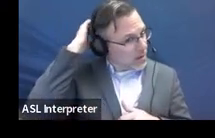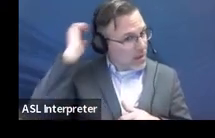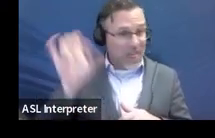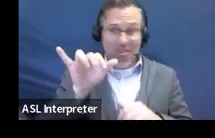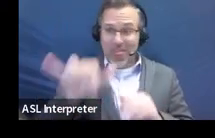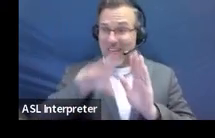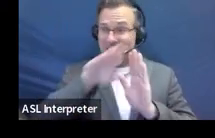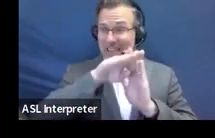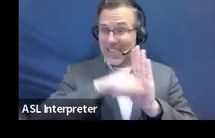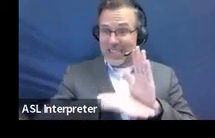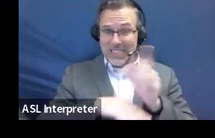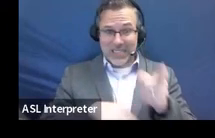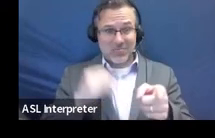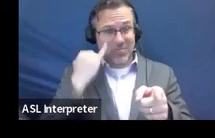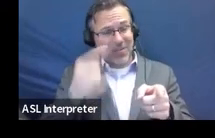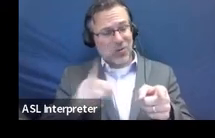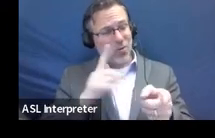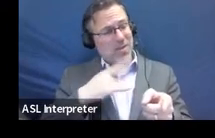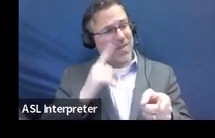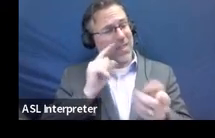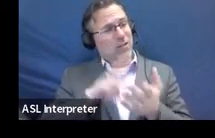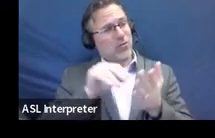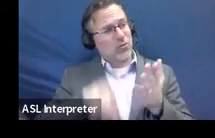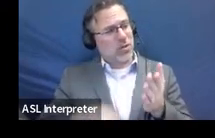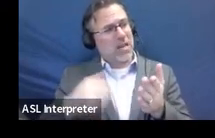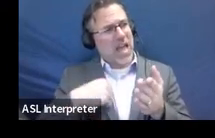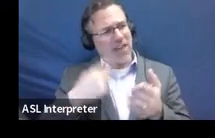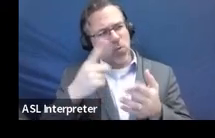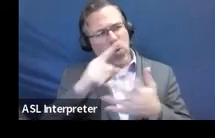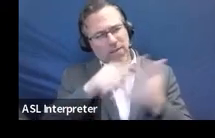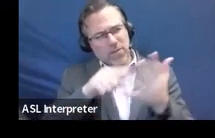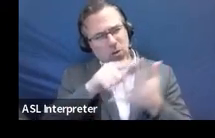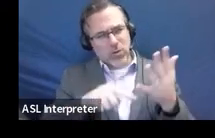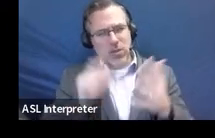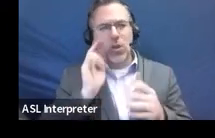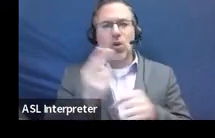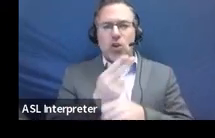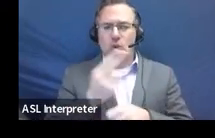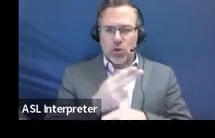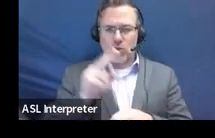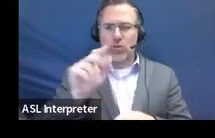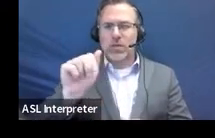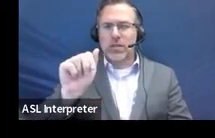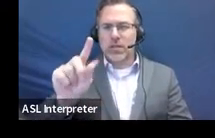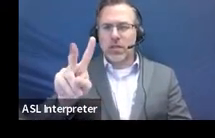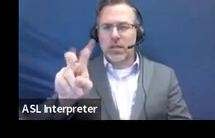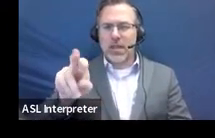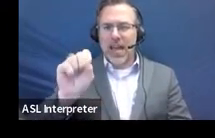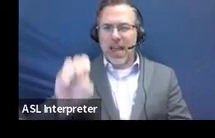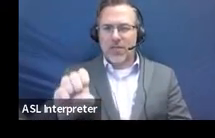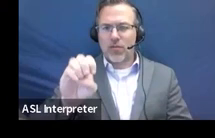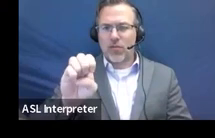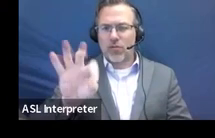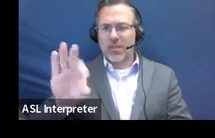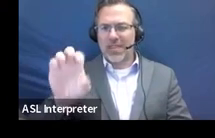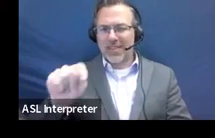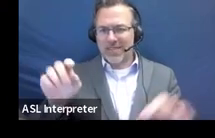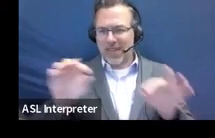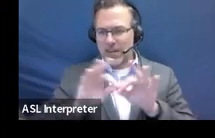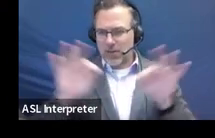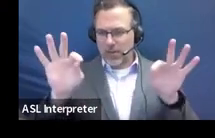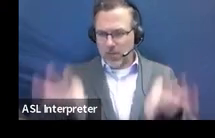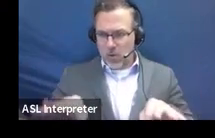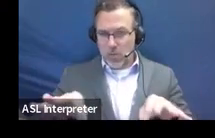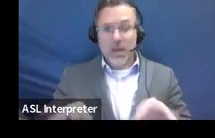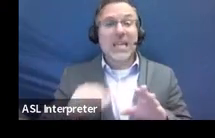suspecting one of those disabilities, you would be using the adverse effect form. So the adverse effect form does not apply for